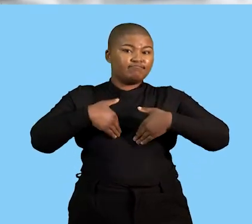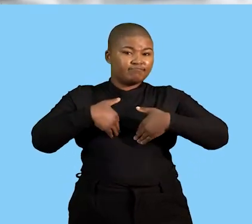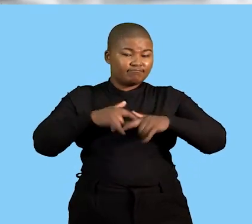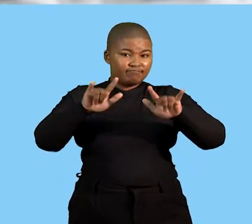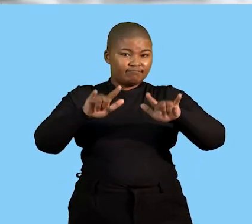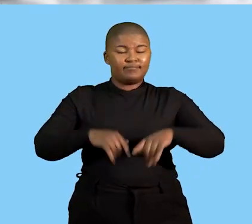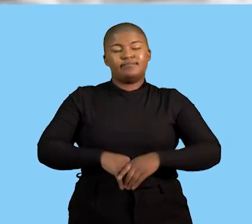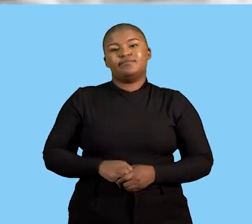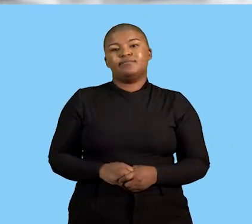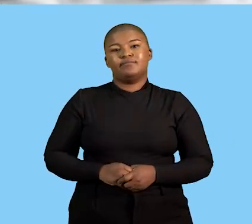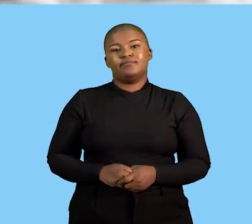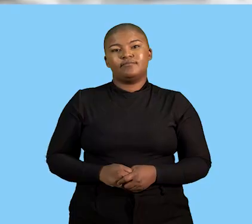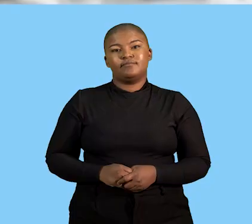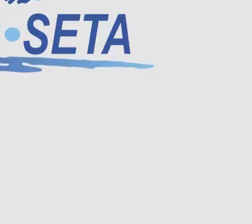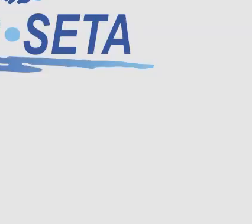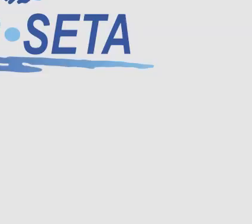keep well goodbye